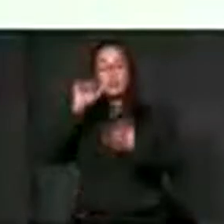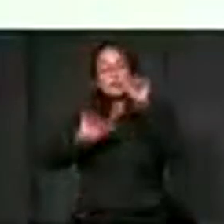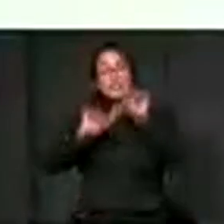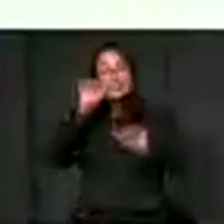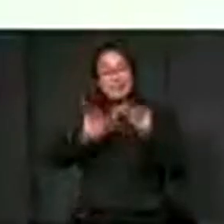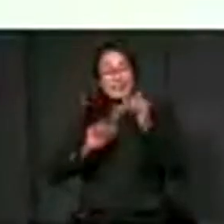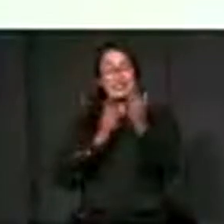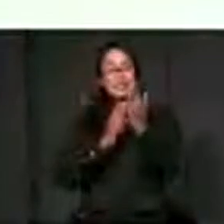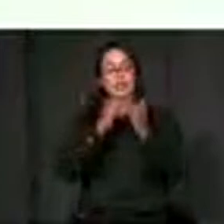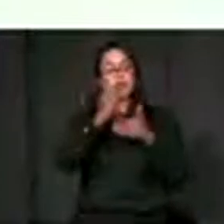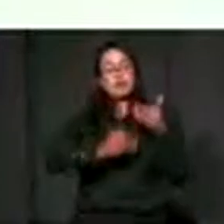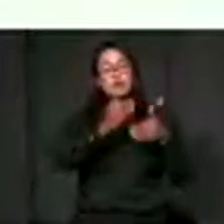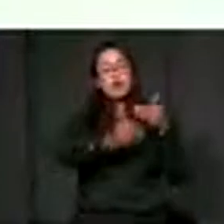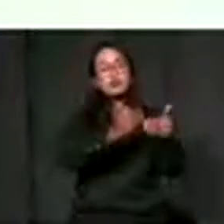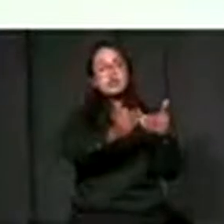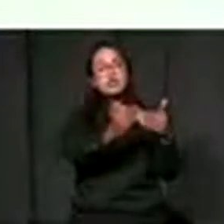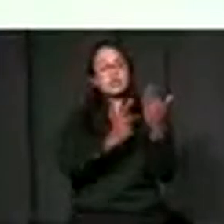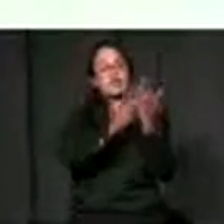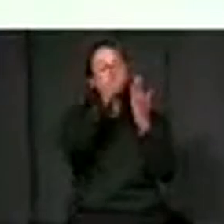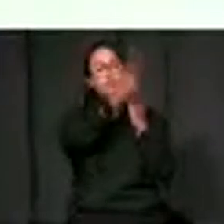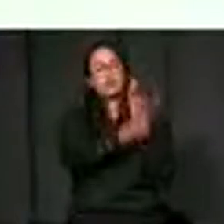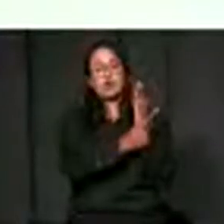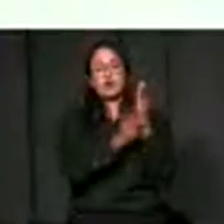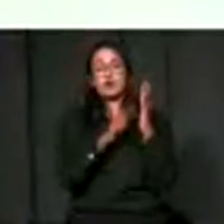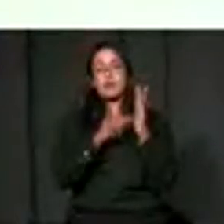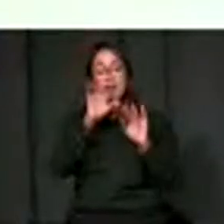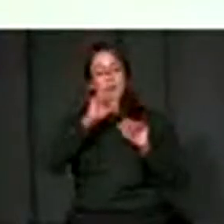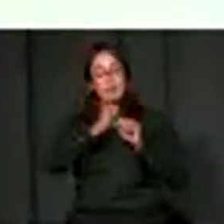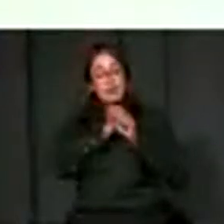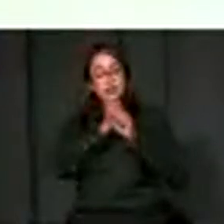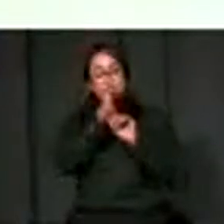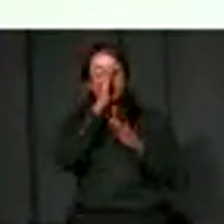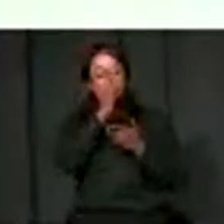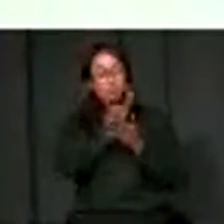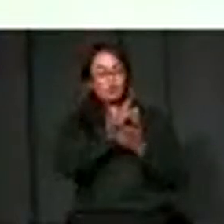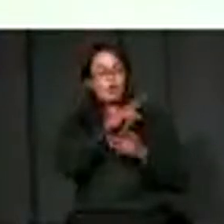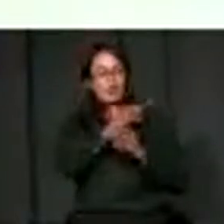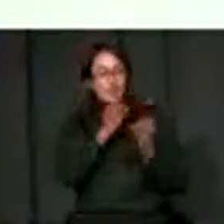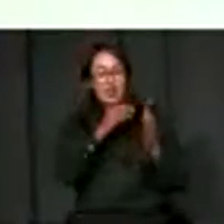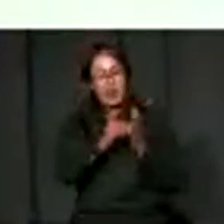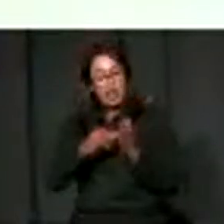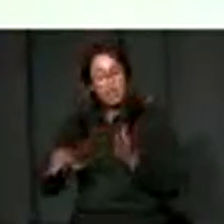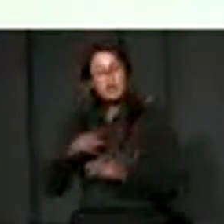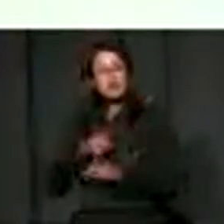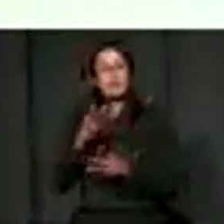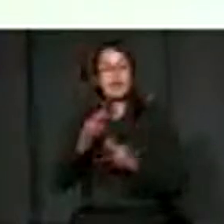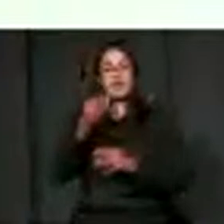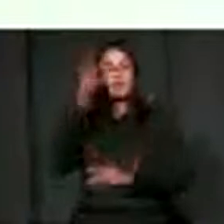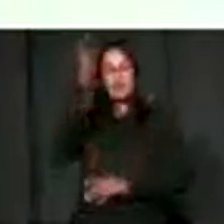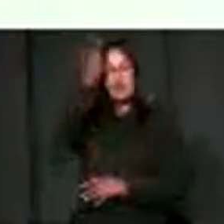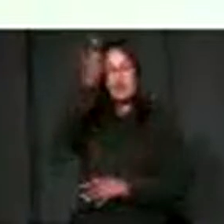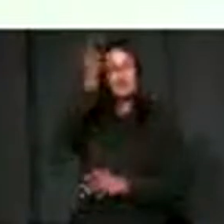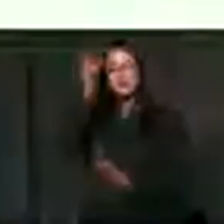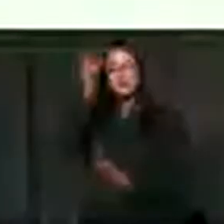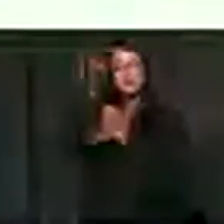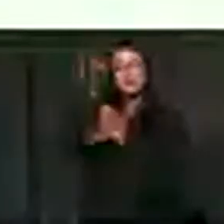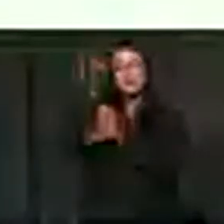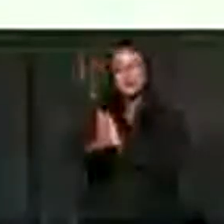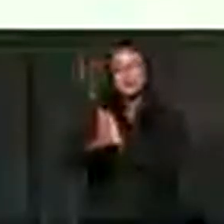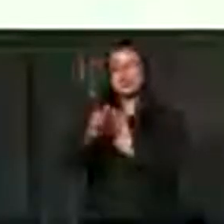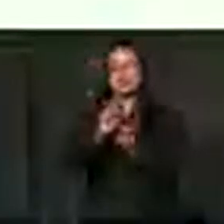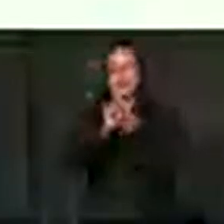that we have made in the implementation of programs and mechanisms to equip our learners with knowledge and skills for a changing world.